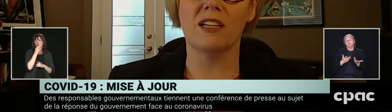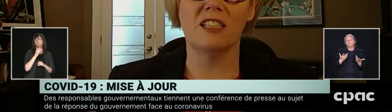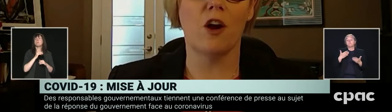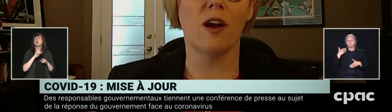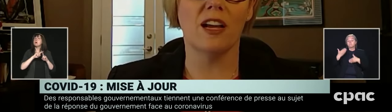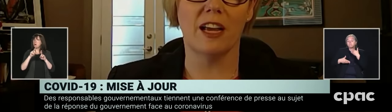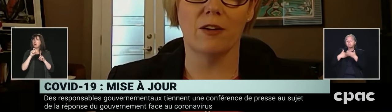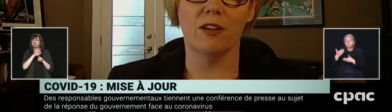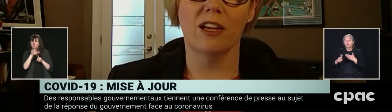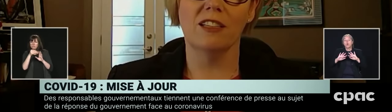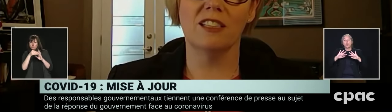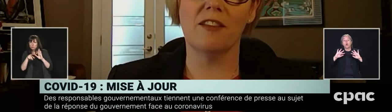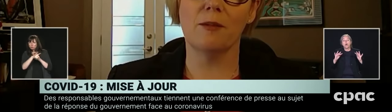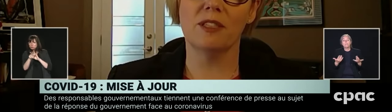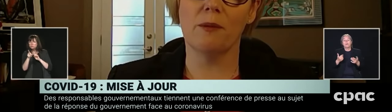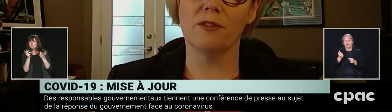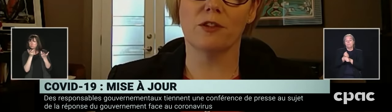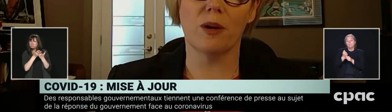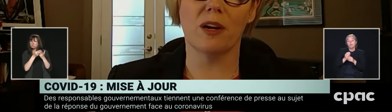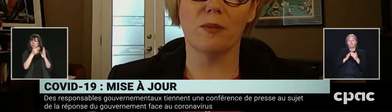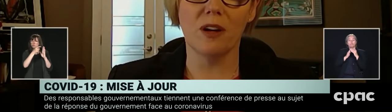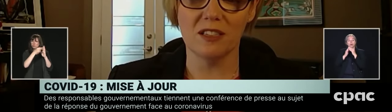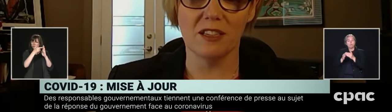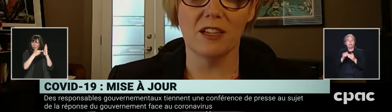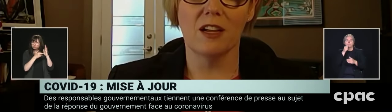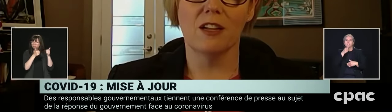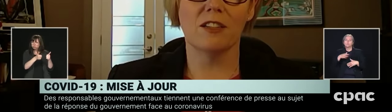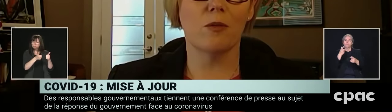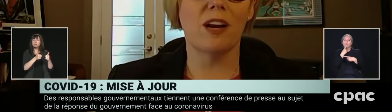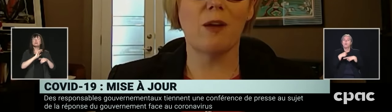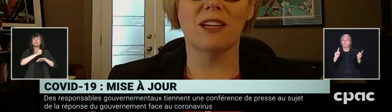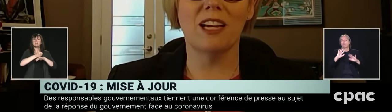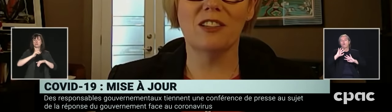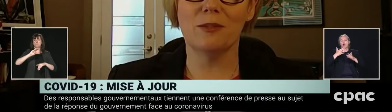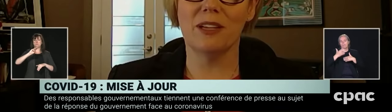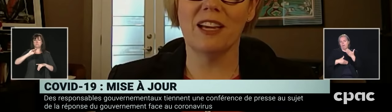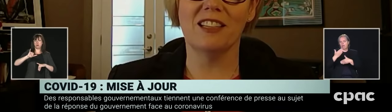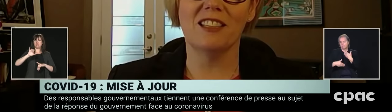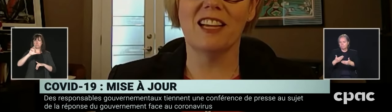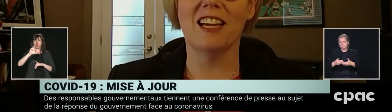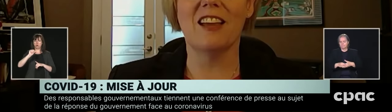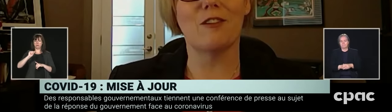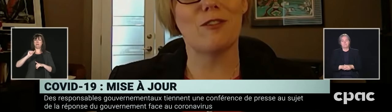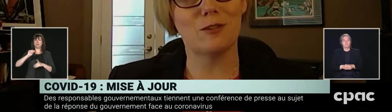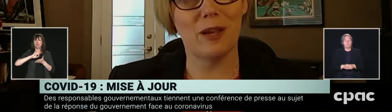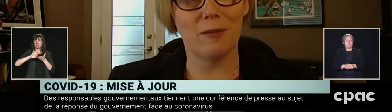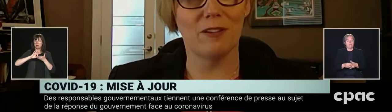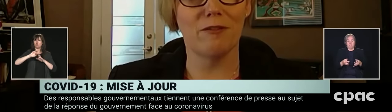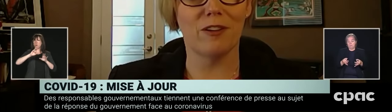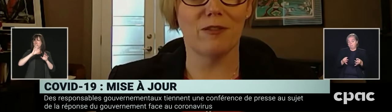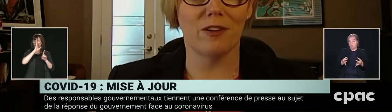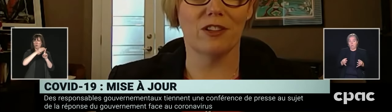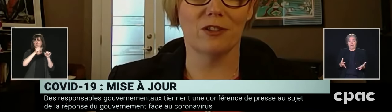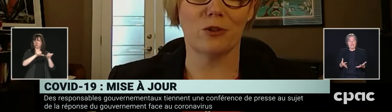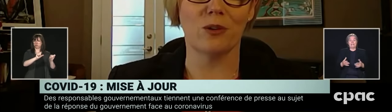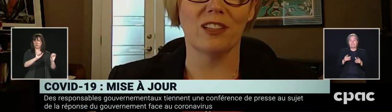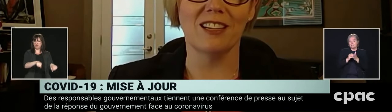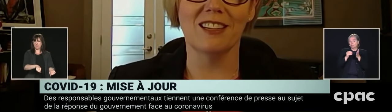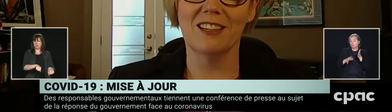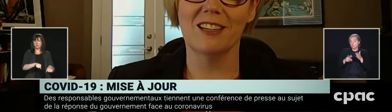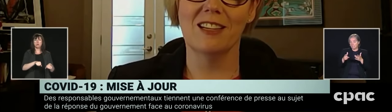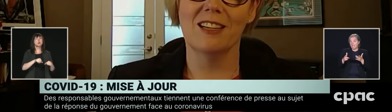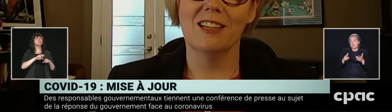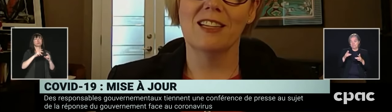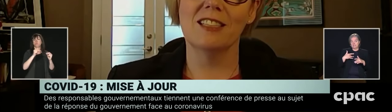up their MyCRA account to set themselves for direct deposit so that when applications begin, they can get their first payment very, very shortly.